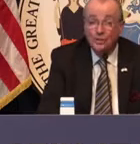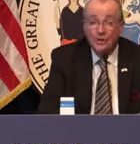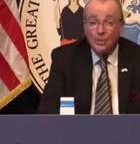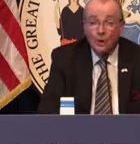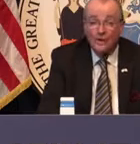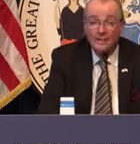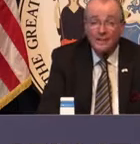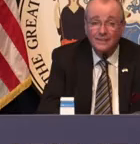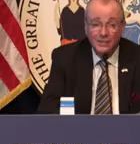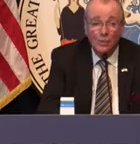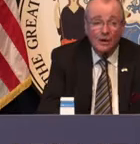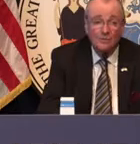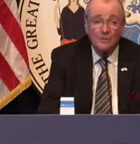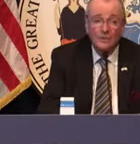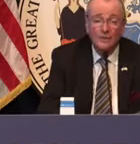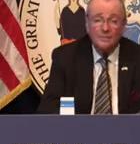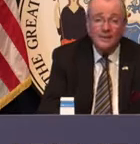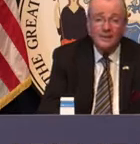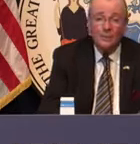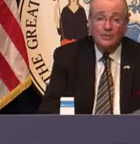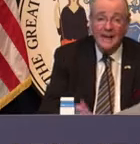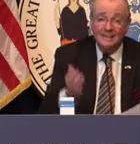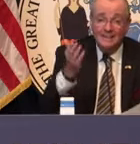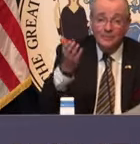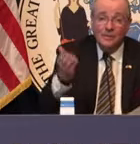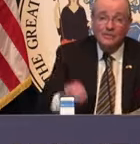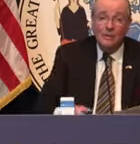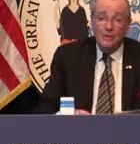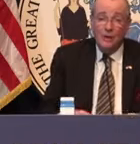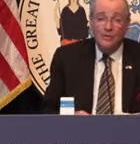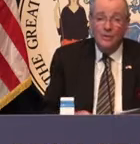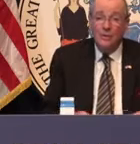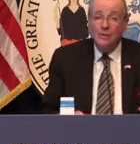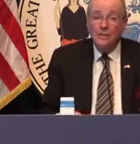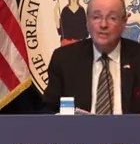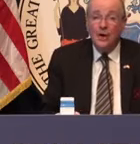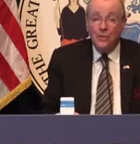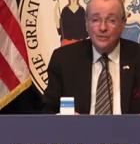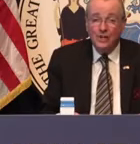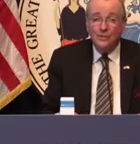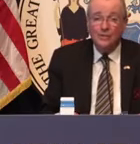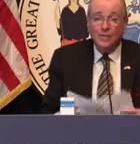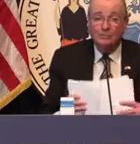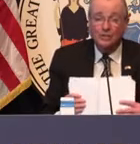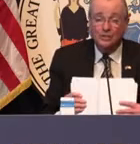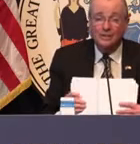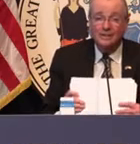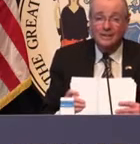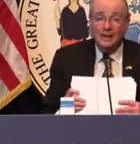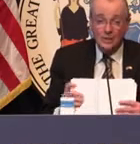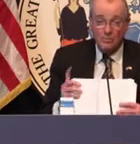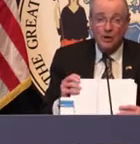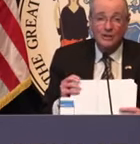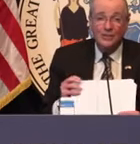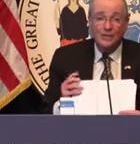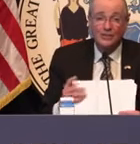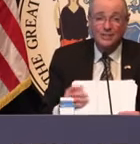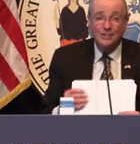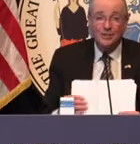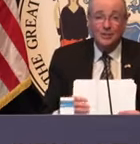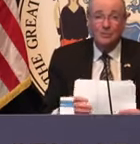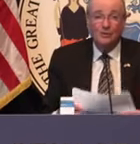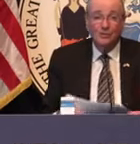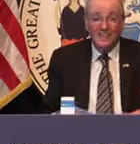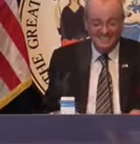up the extraordinary work that you all have been doing. With that, please help me welcome the woman who needs no introduction, the commissioner of the Department of